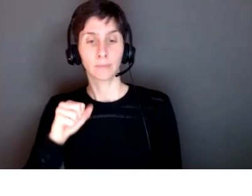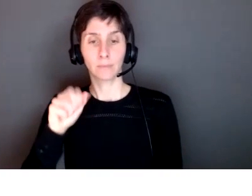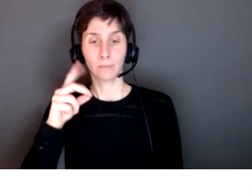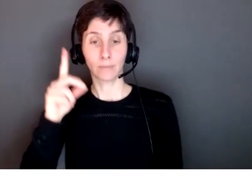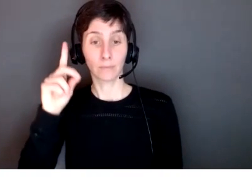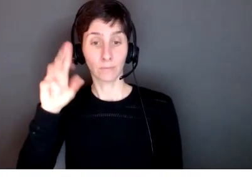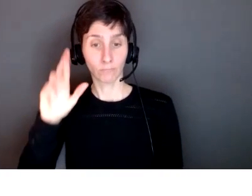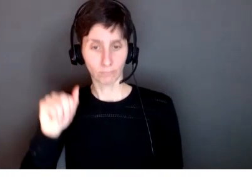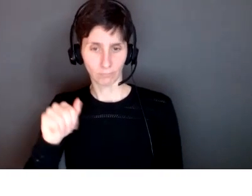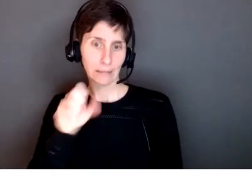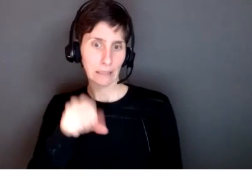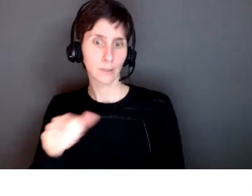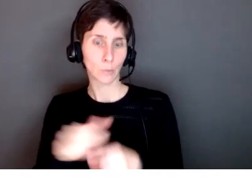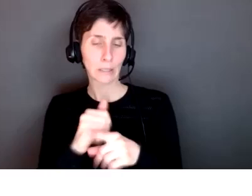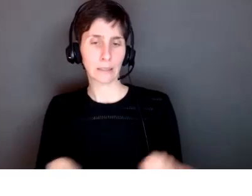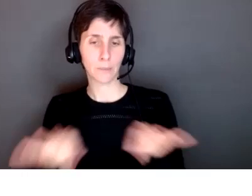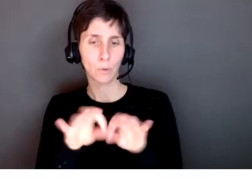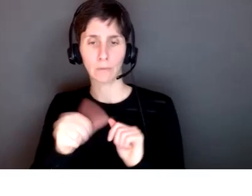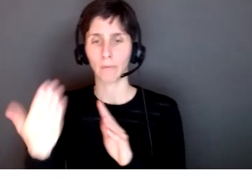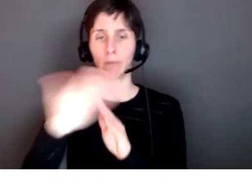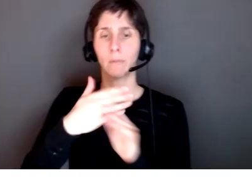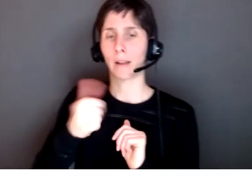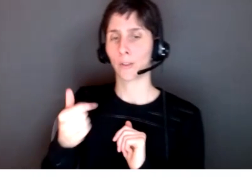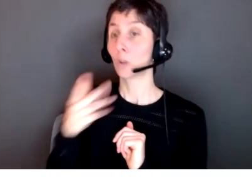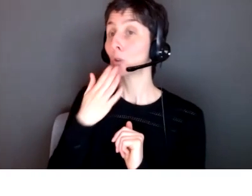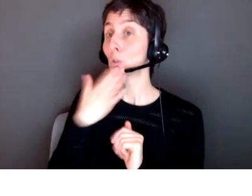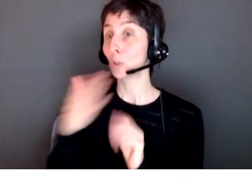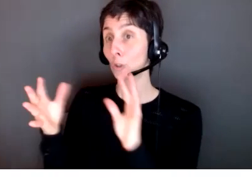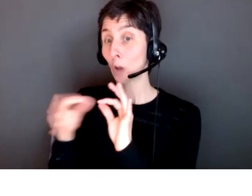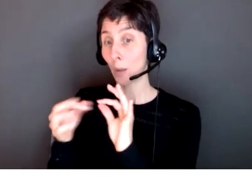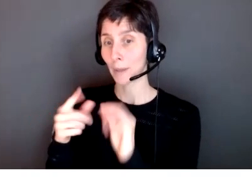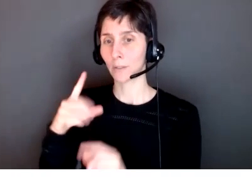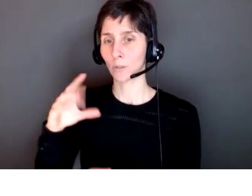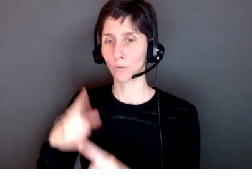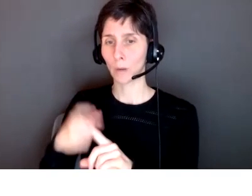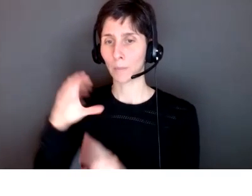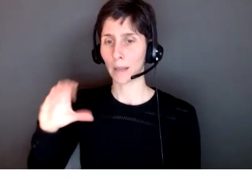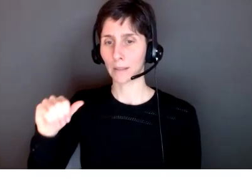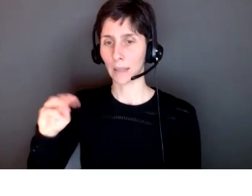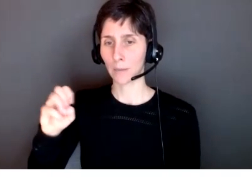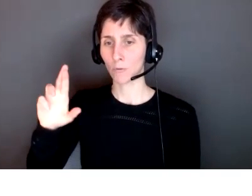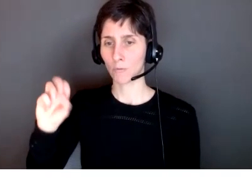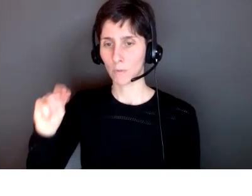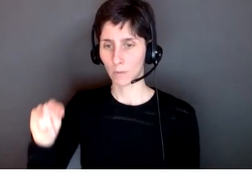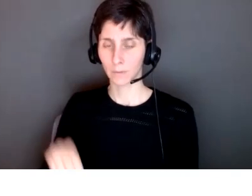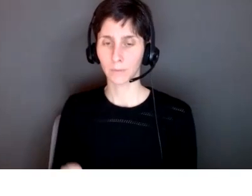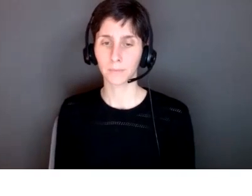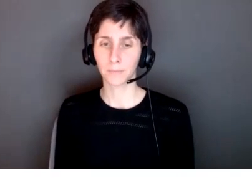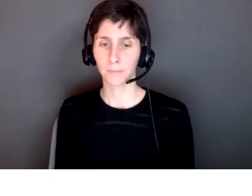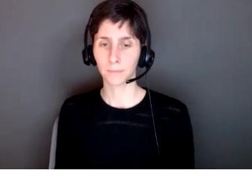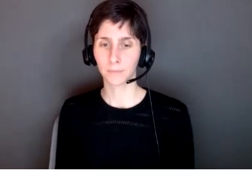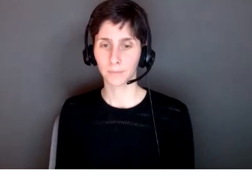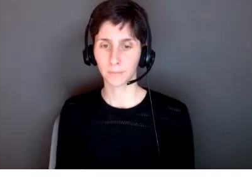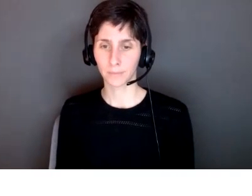practice is important yes oh sorry we have a very good comment in the chat by cameron um safe it is a safe place to